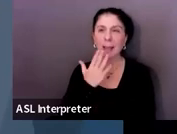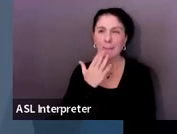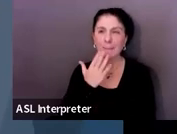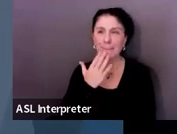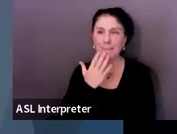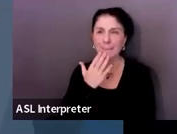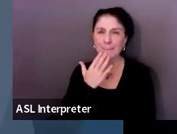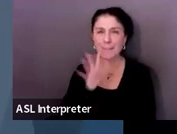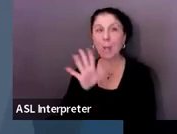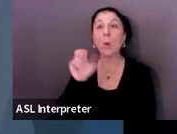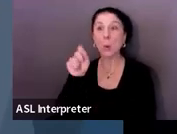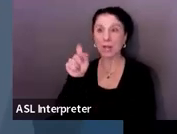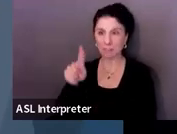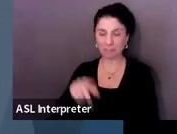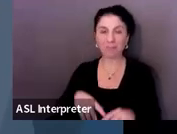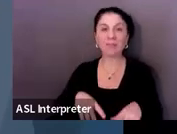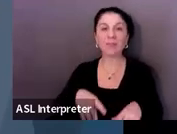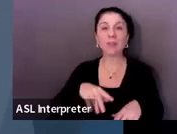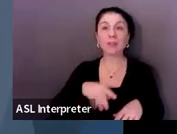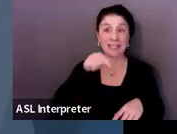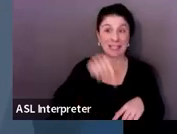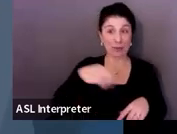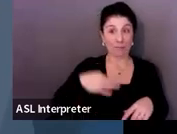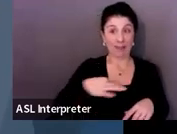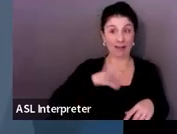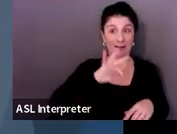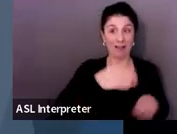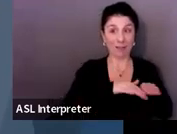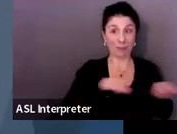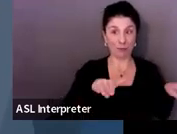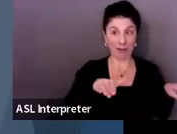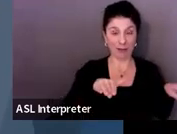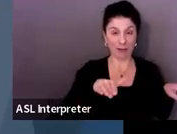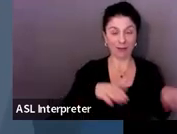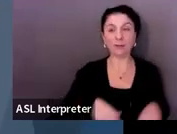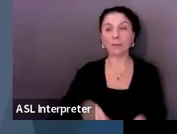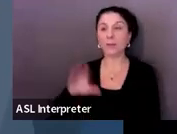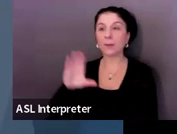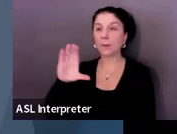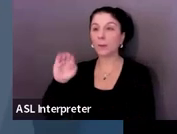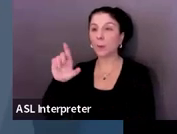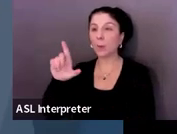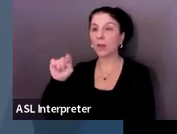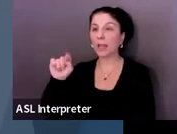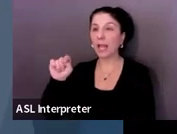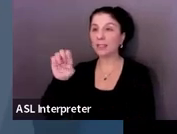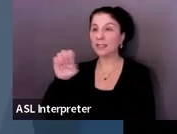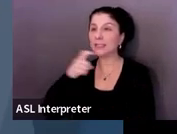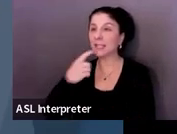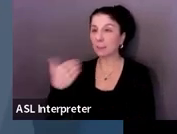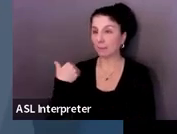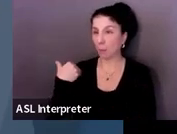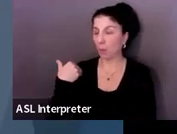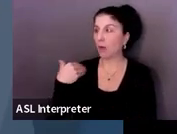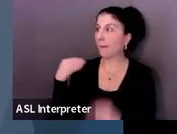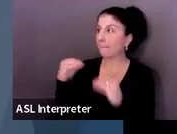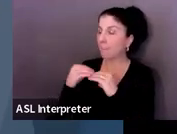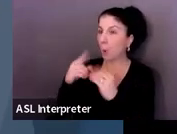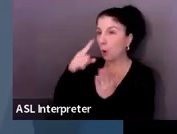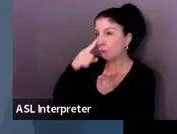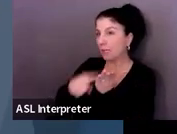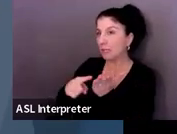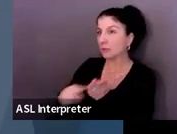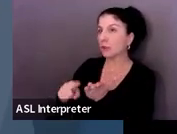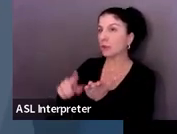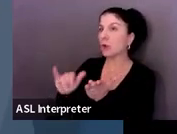All right. So we start ninth grade year. But as Colette was saying, the more research that comes out, it shows the